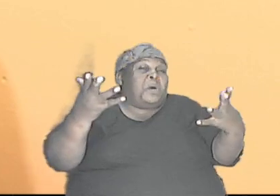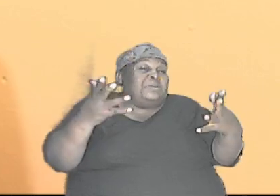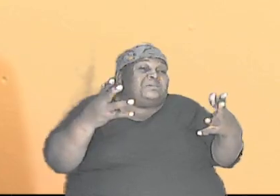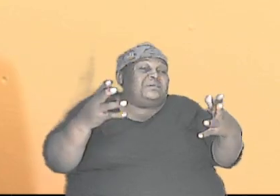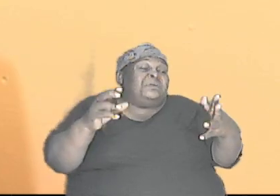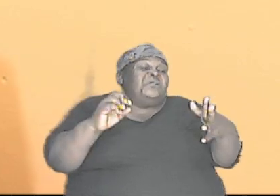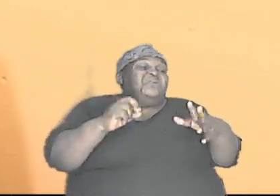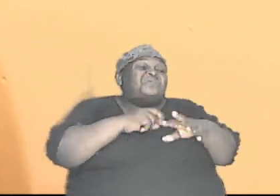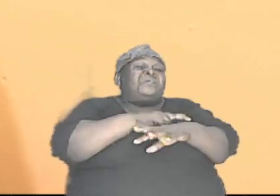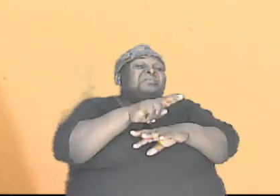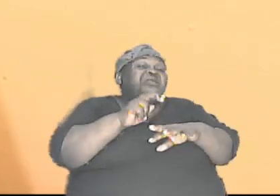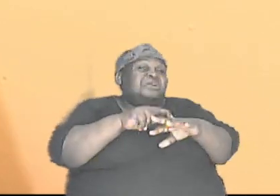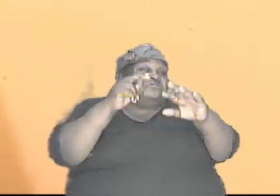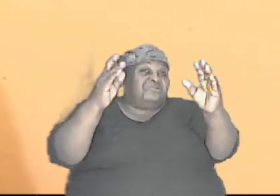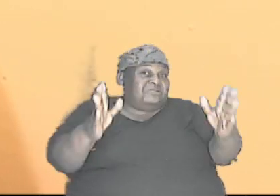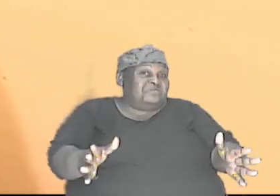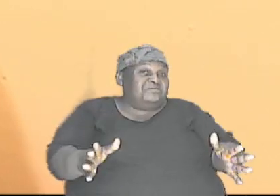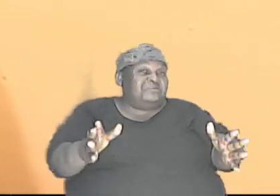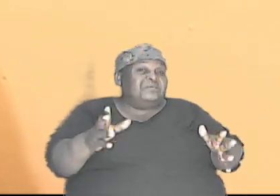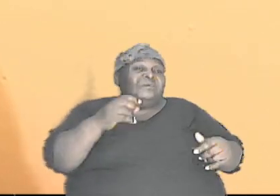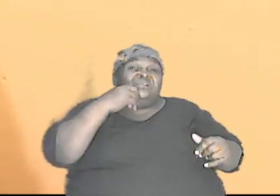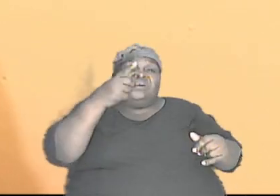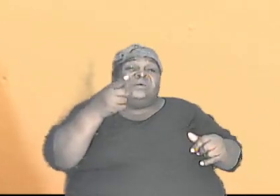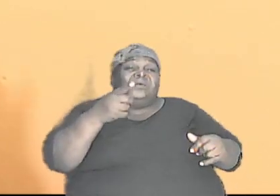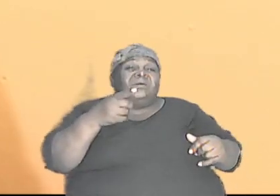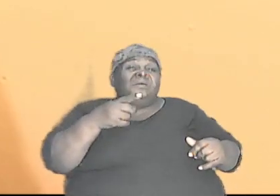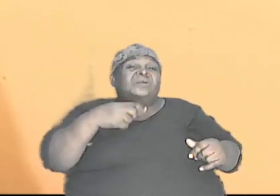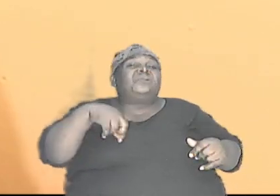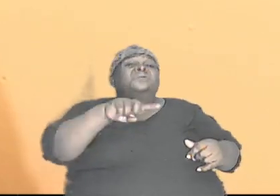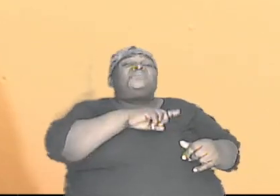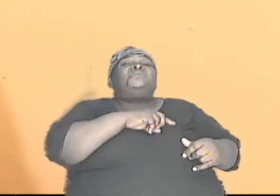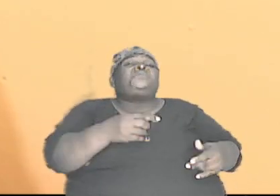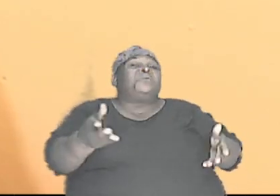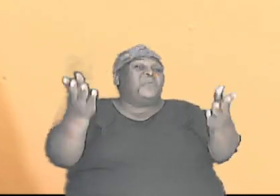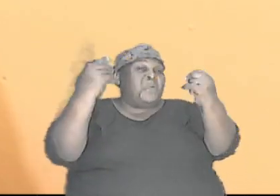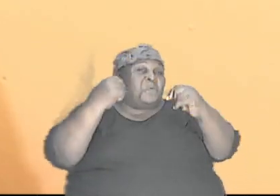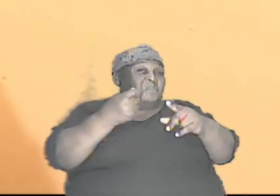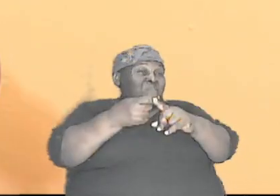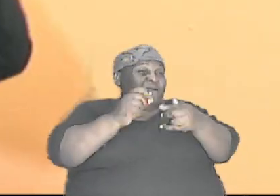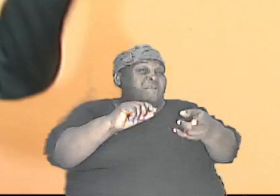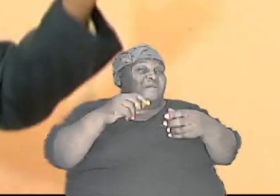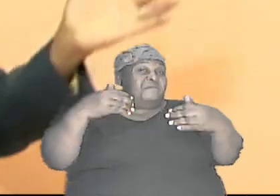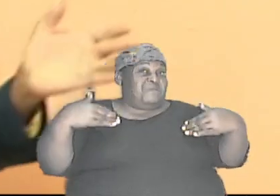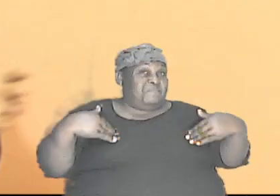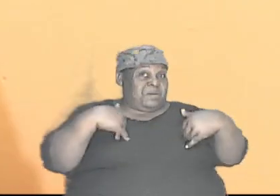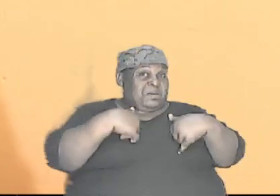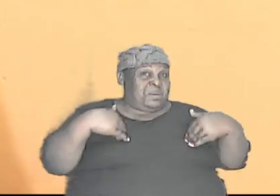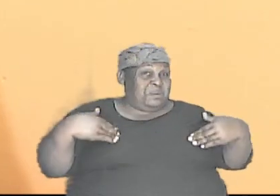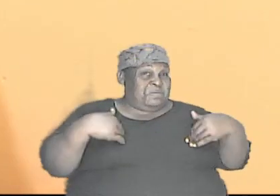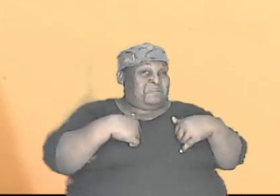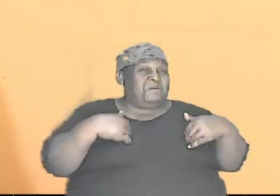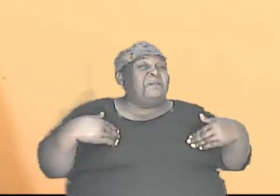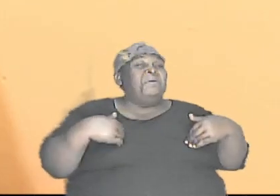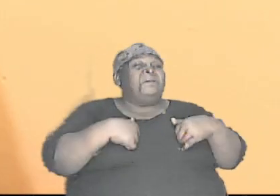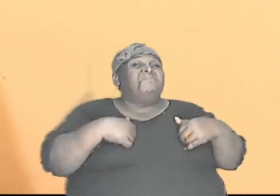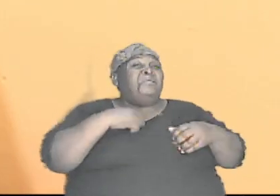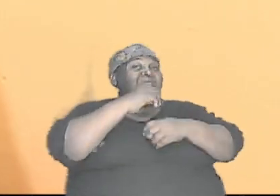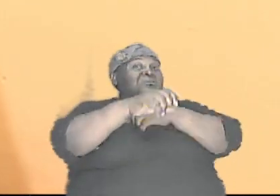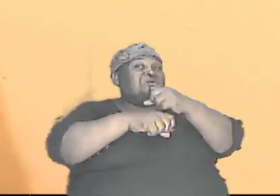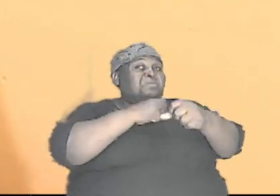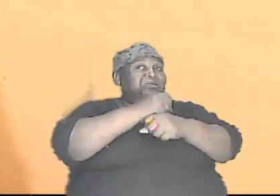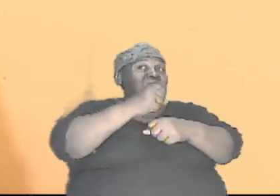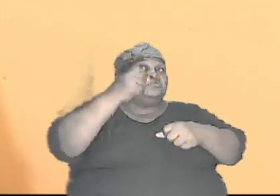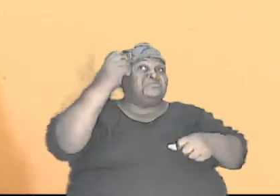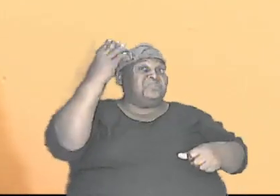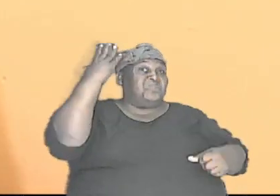evolved from inanimate objects that years ago exploded and